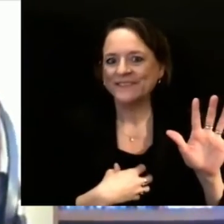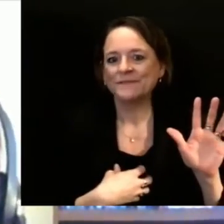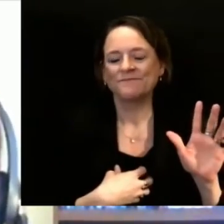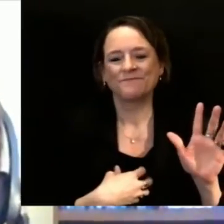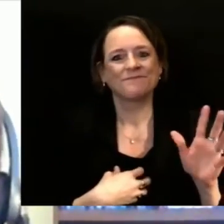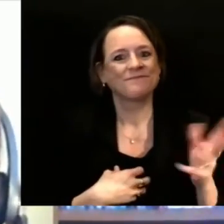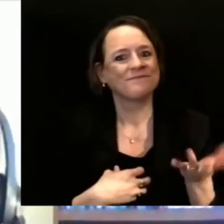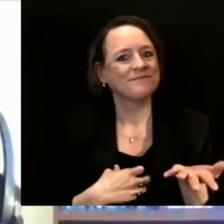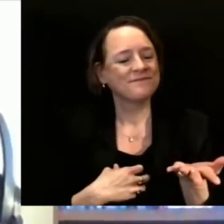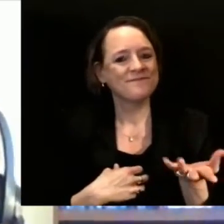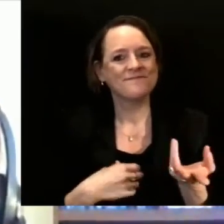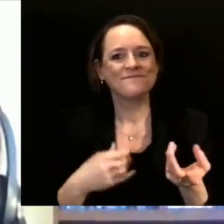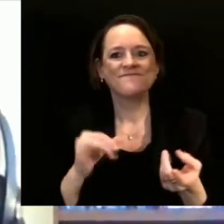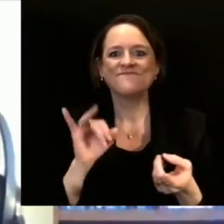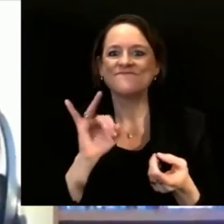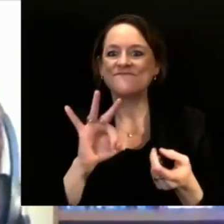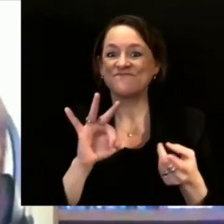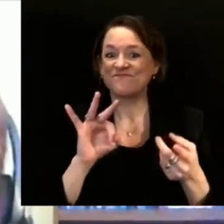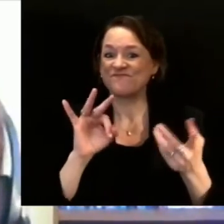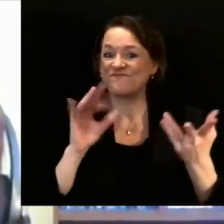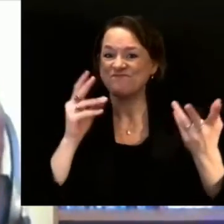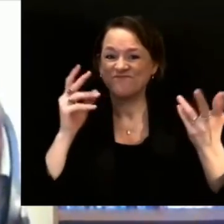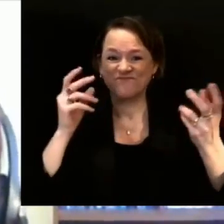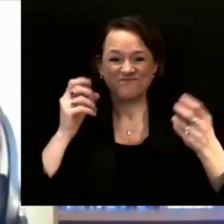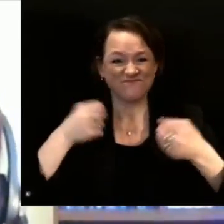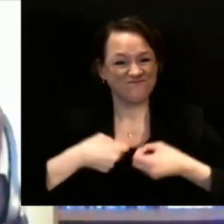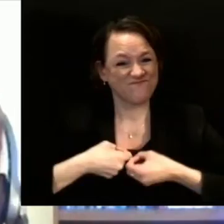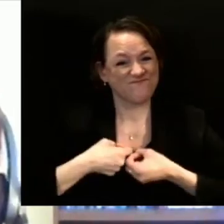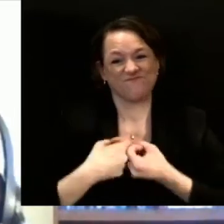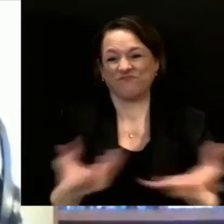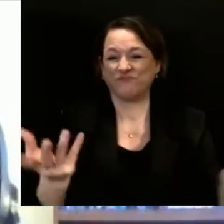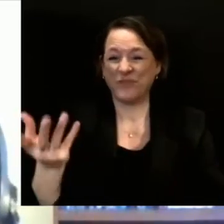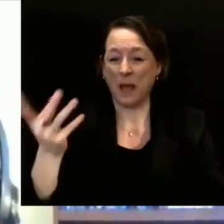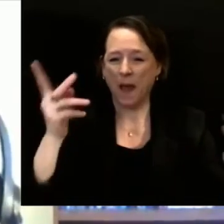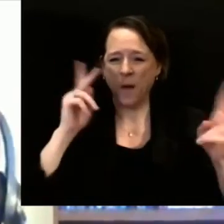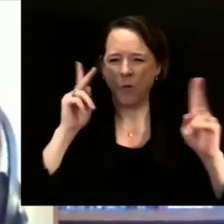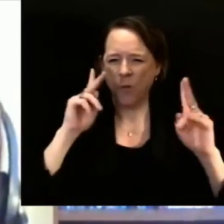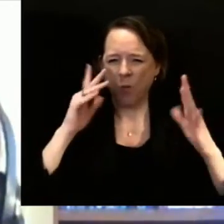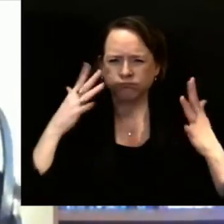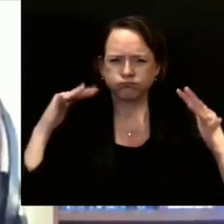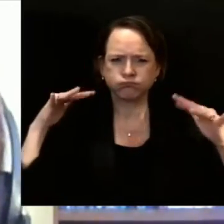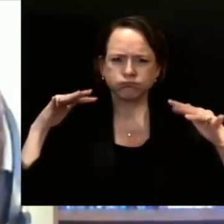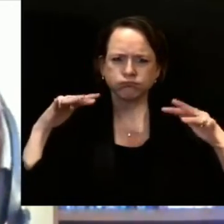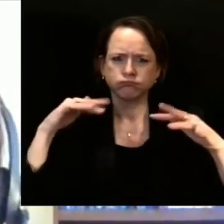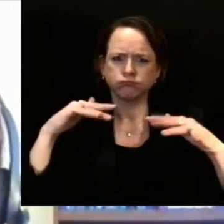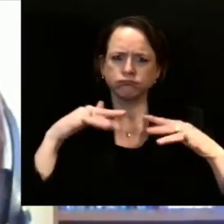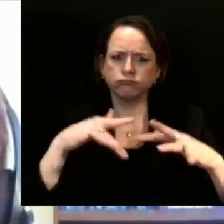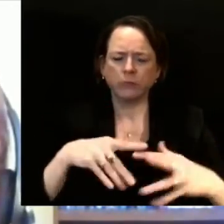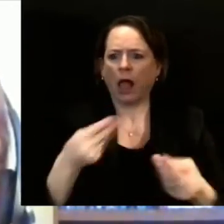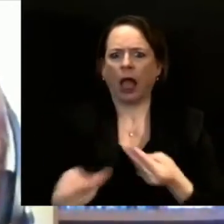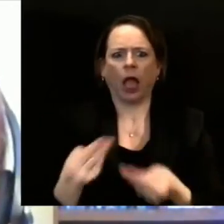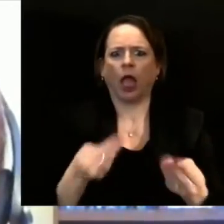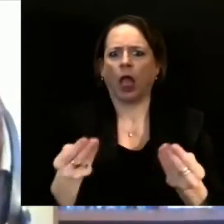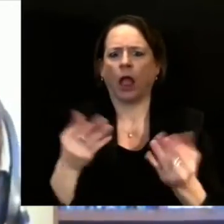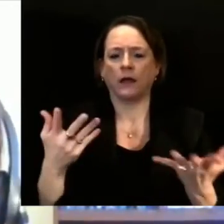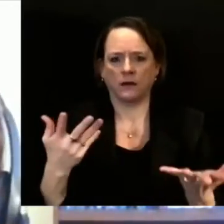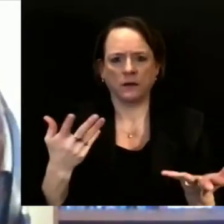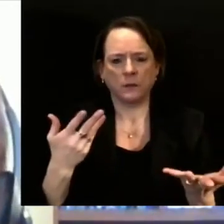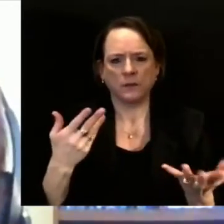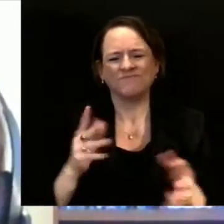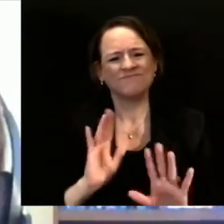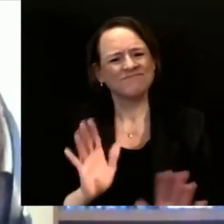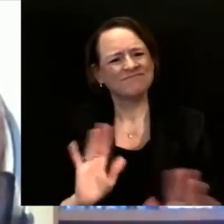with people over age 65, if we quintupled the number of people trying to get in the system at the same time,